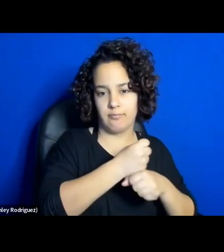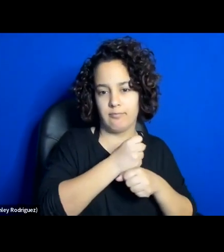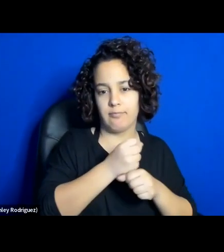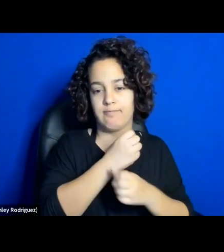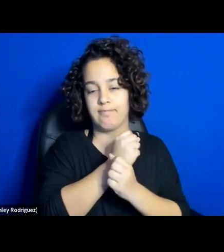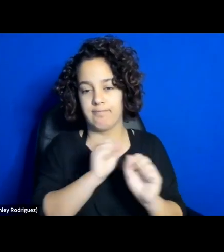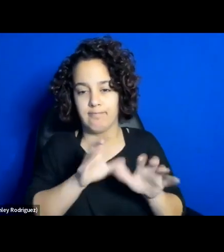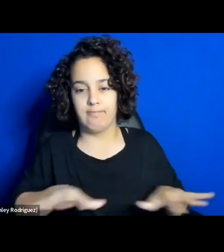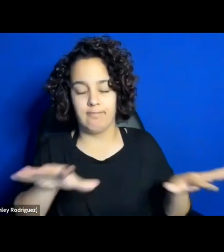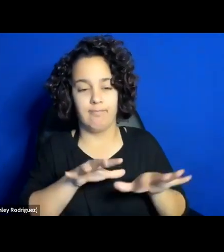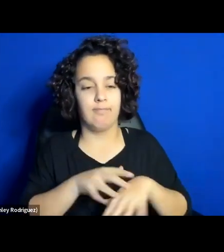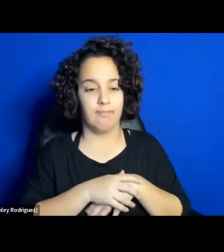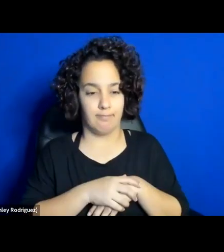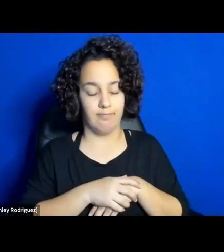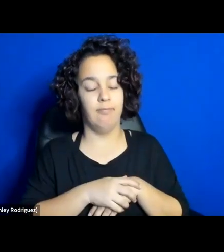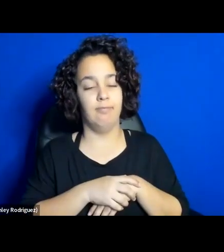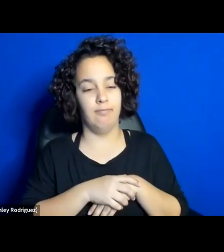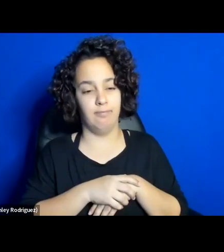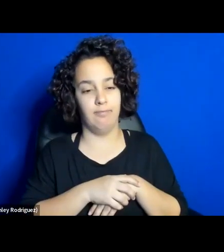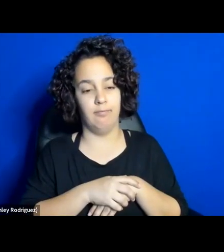been carving for themselves.